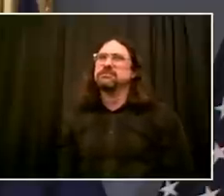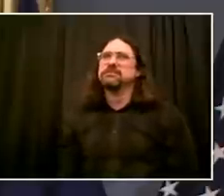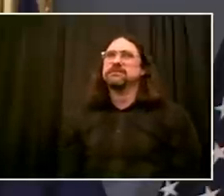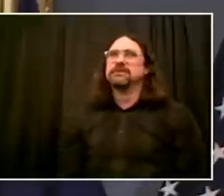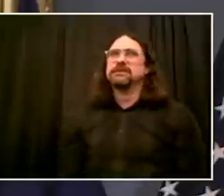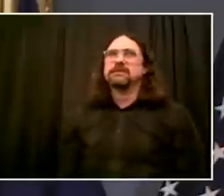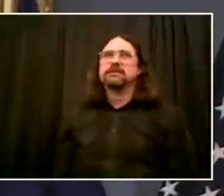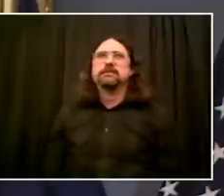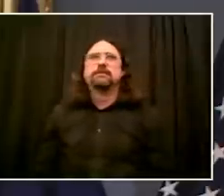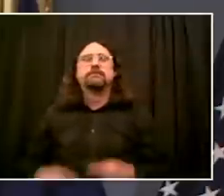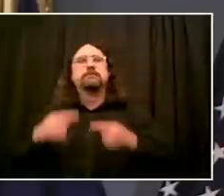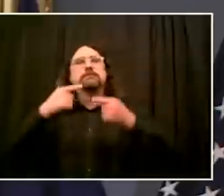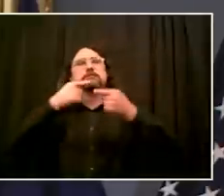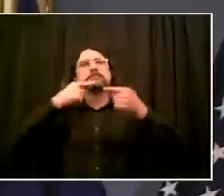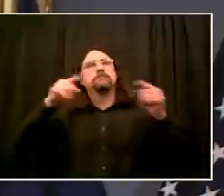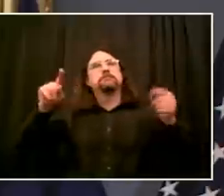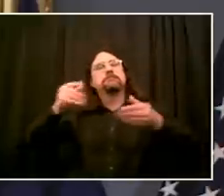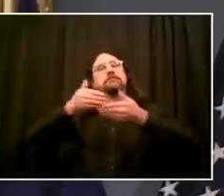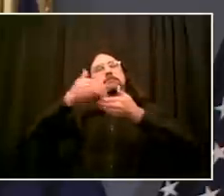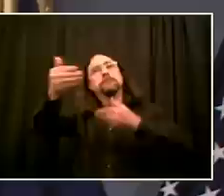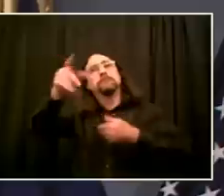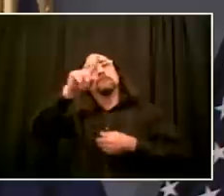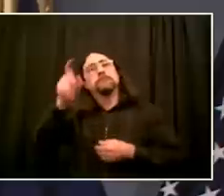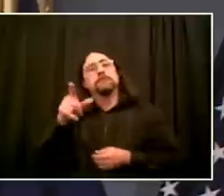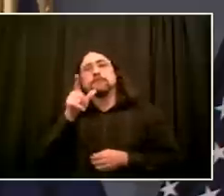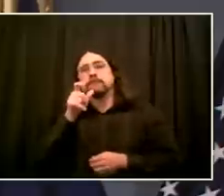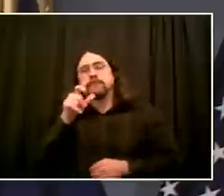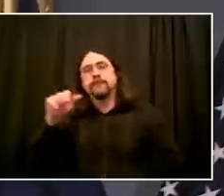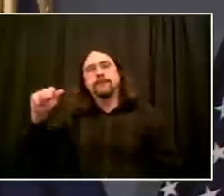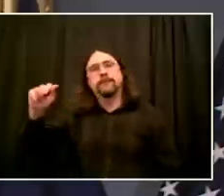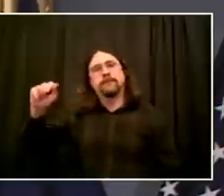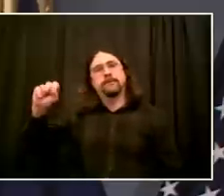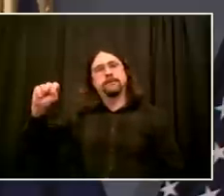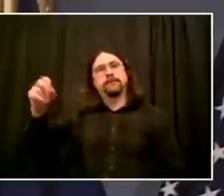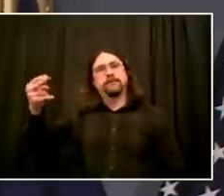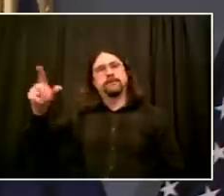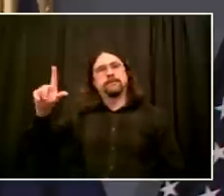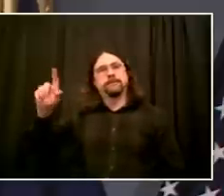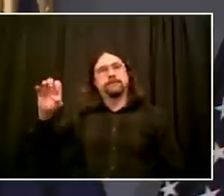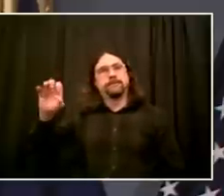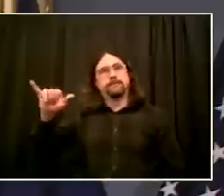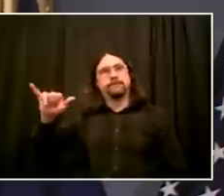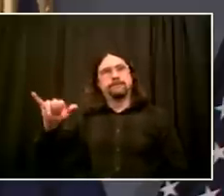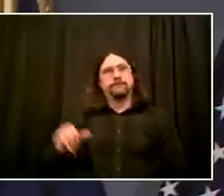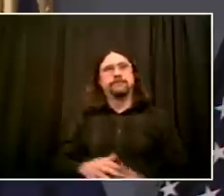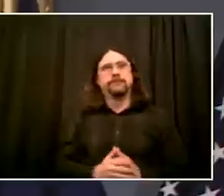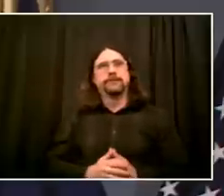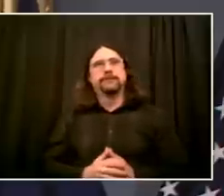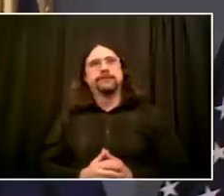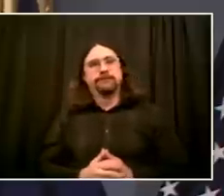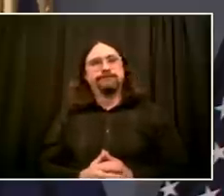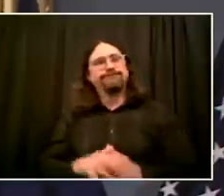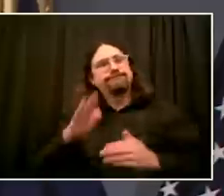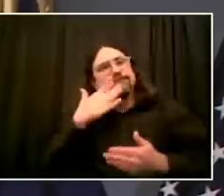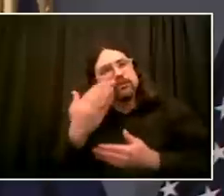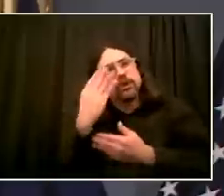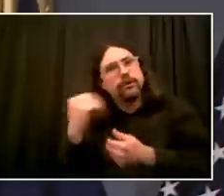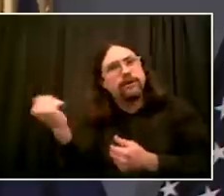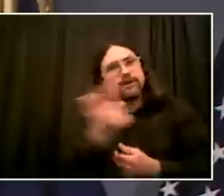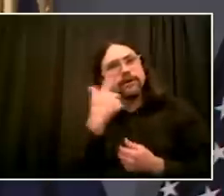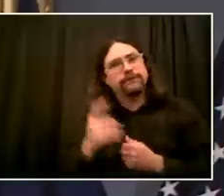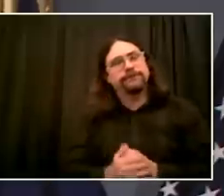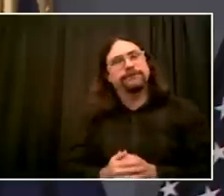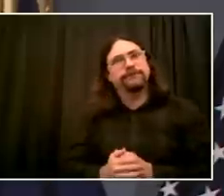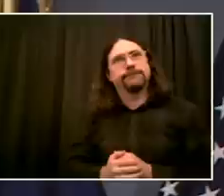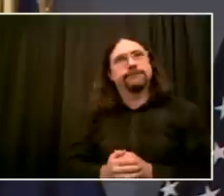I wanted to ask a couple of questions. If you could tell us more about the review, when does it do, whether